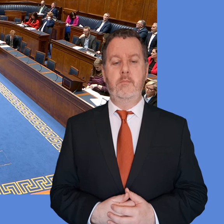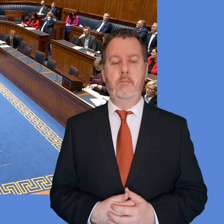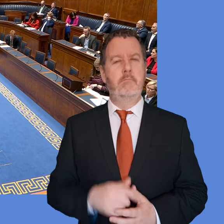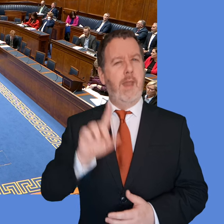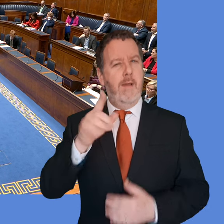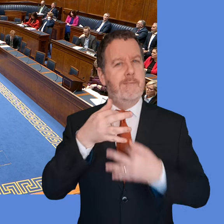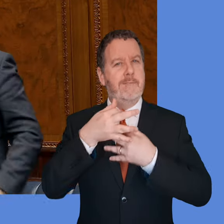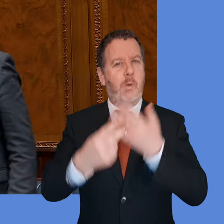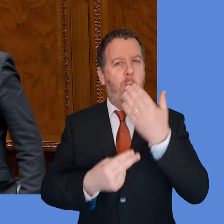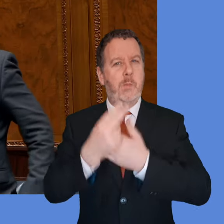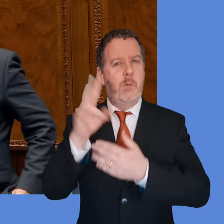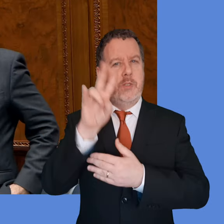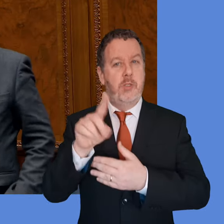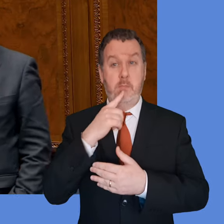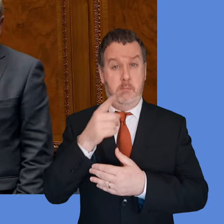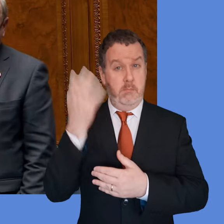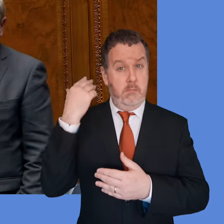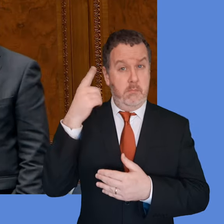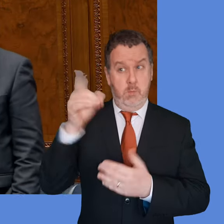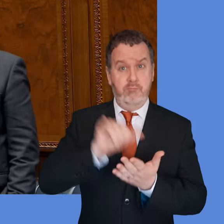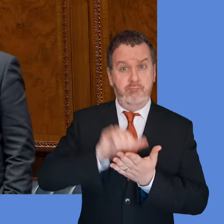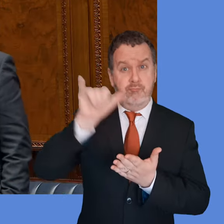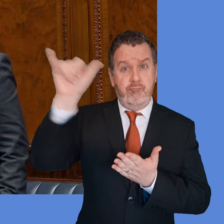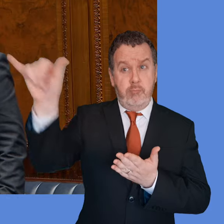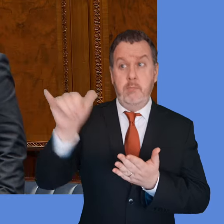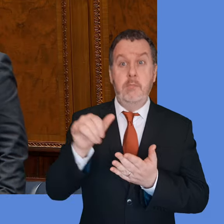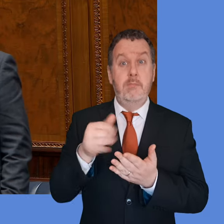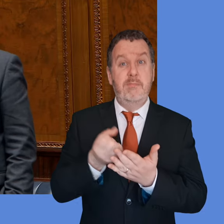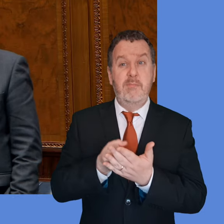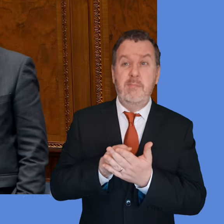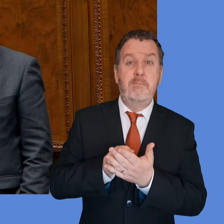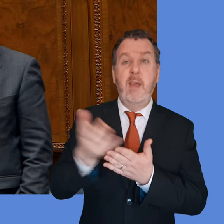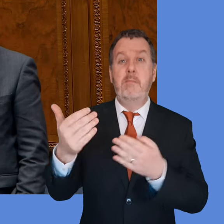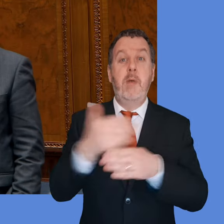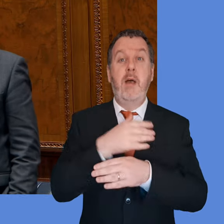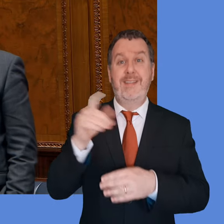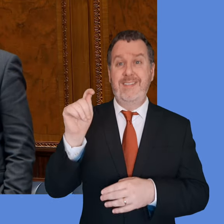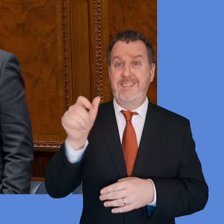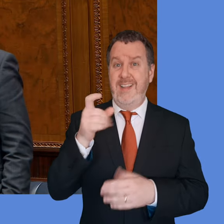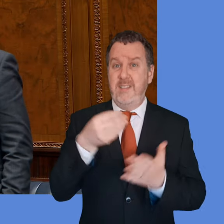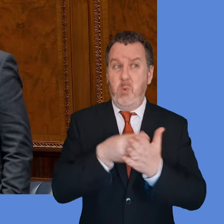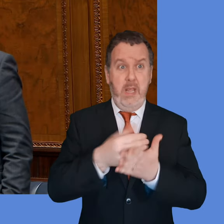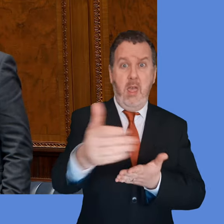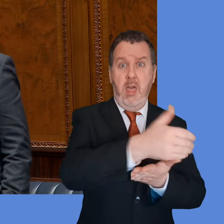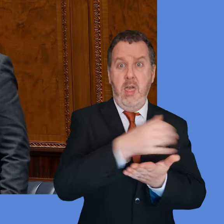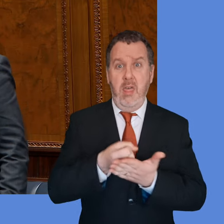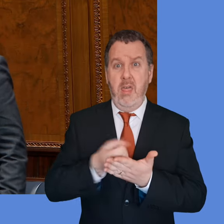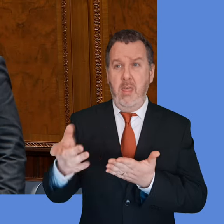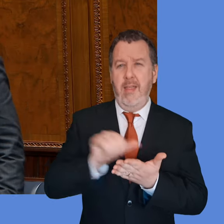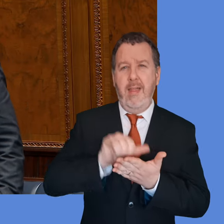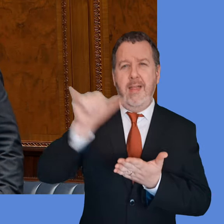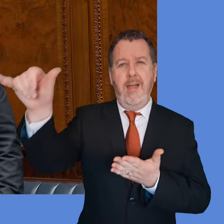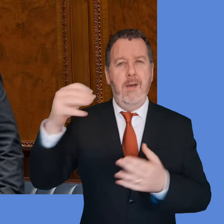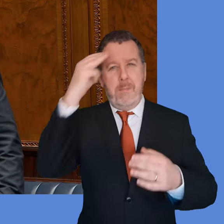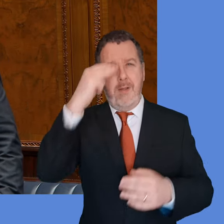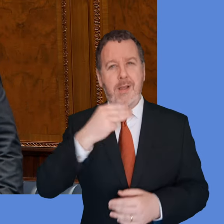When the First Minister flies at public expense to say the St. Patrick's Day celebrations